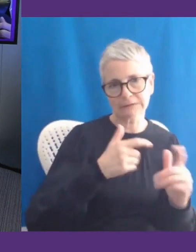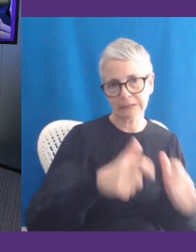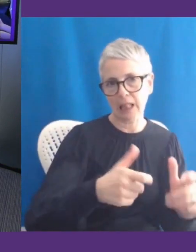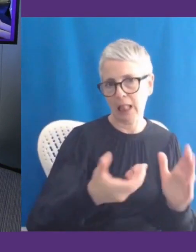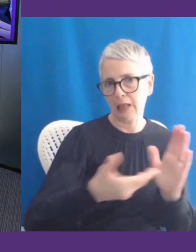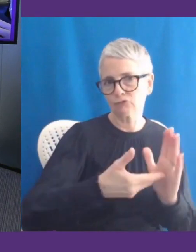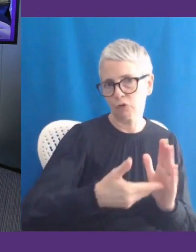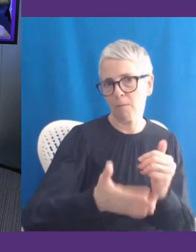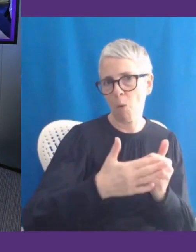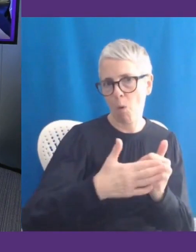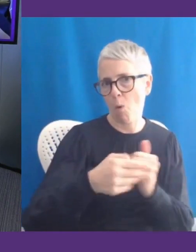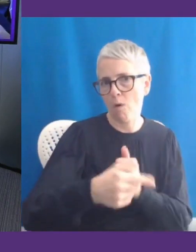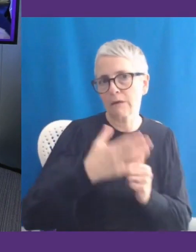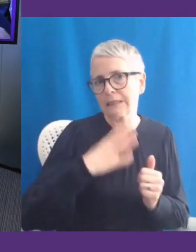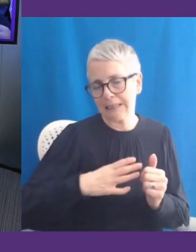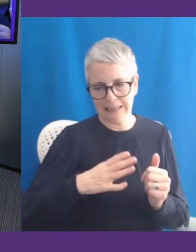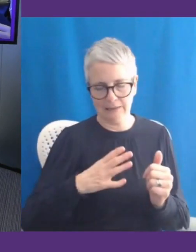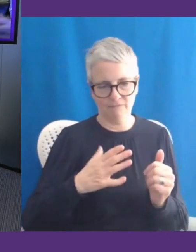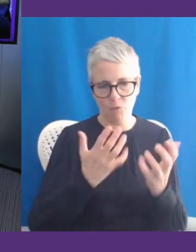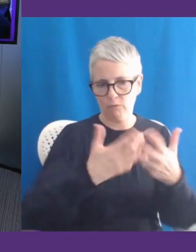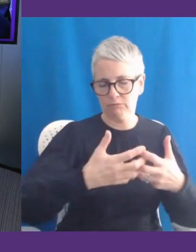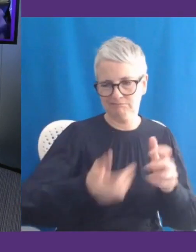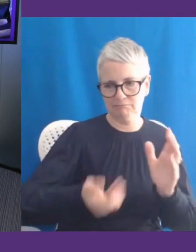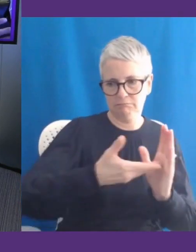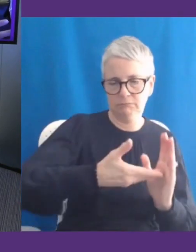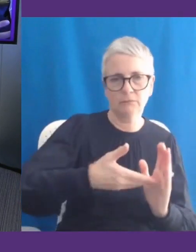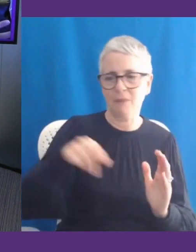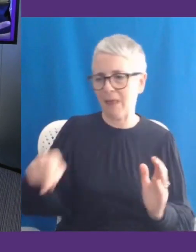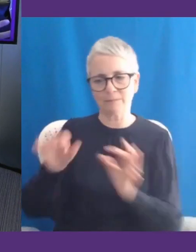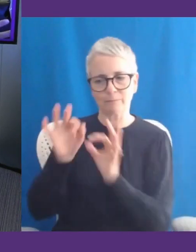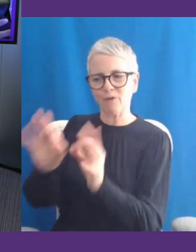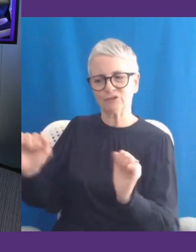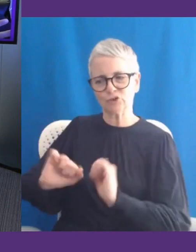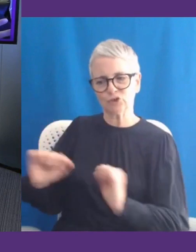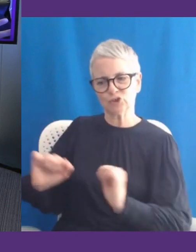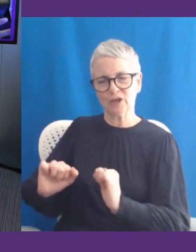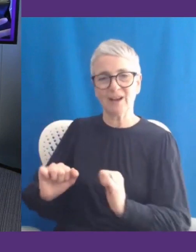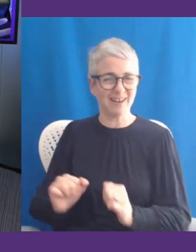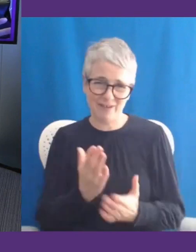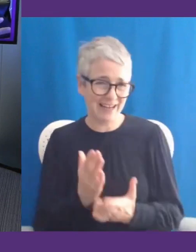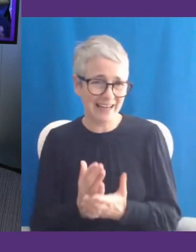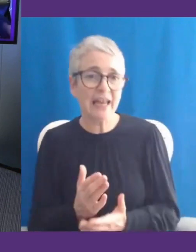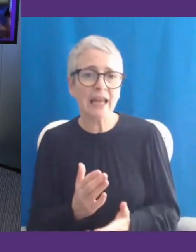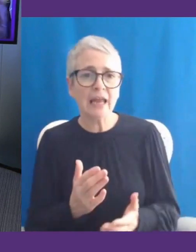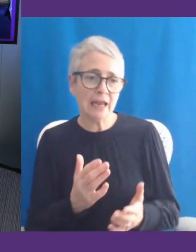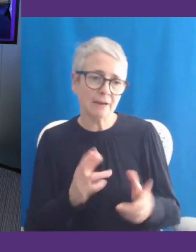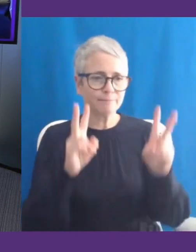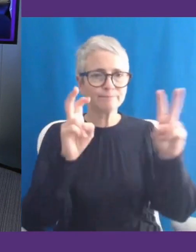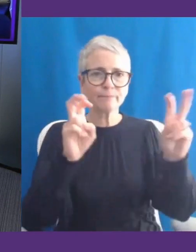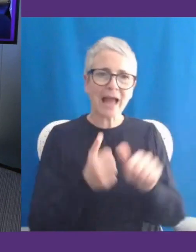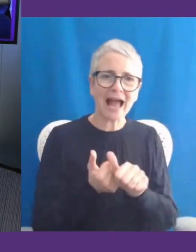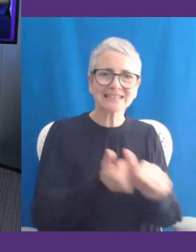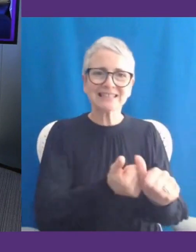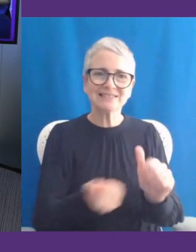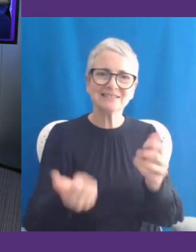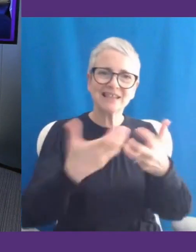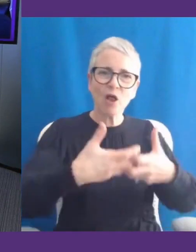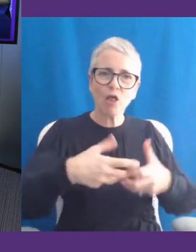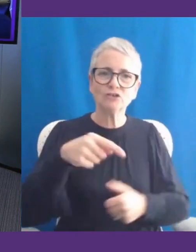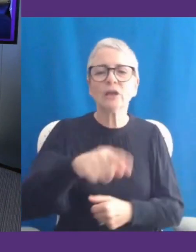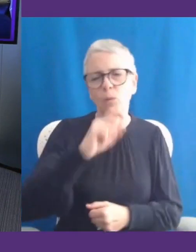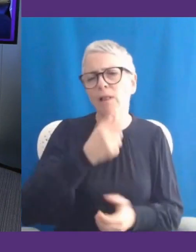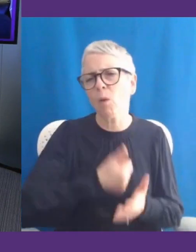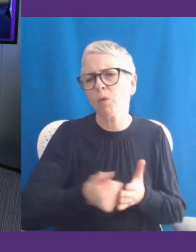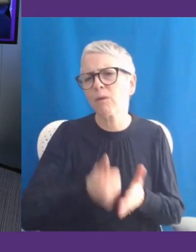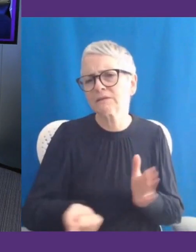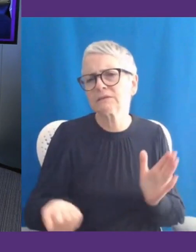policy change, because it will never be the case that separate assistive technology is not needed, even though we're getting to greater